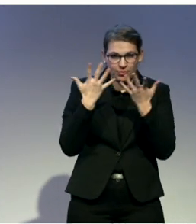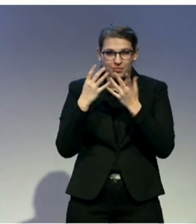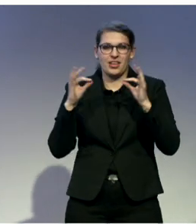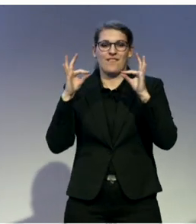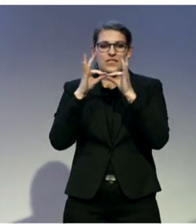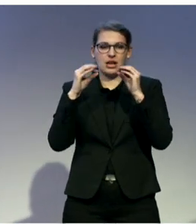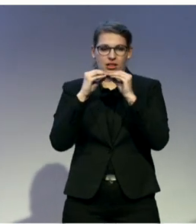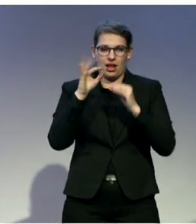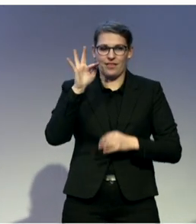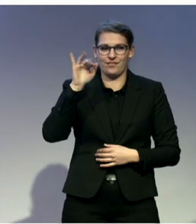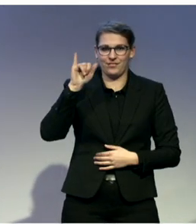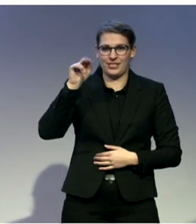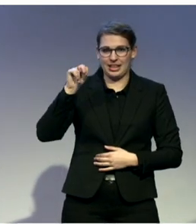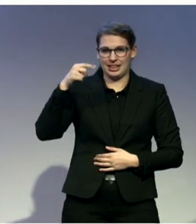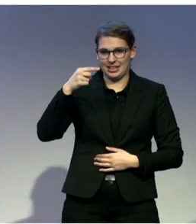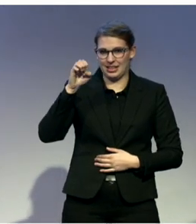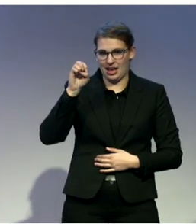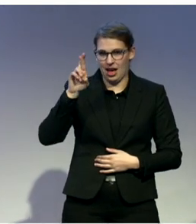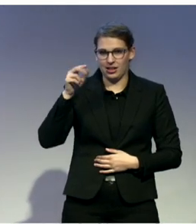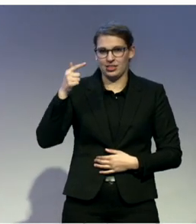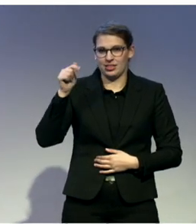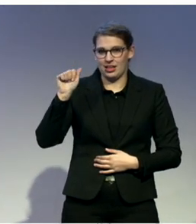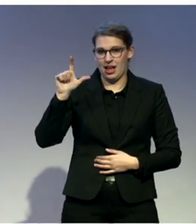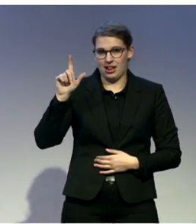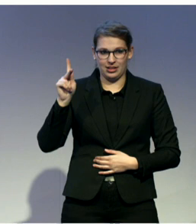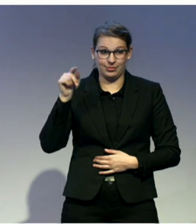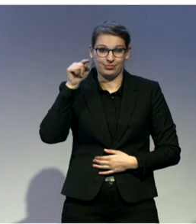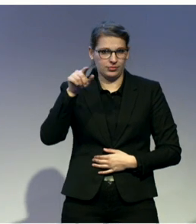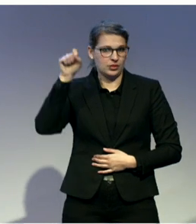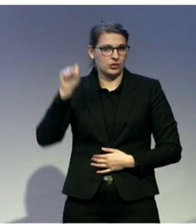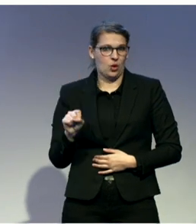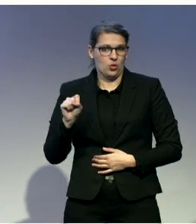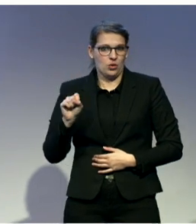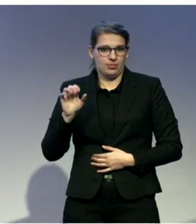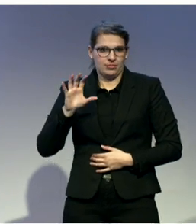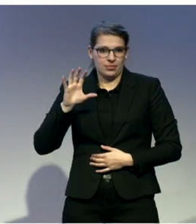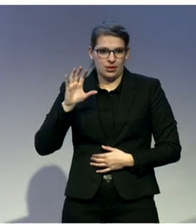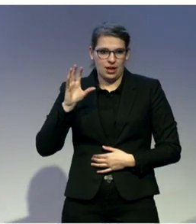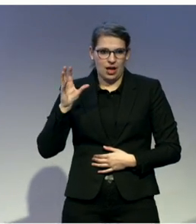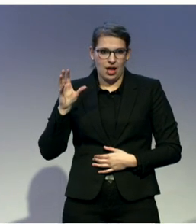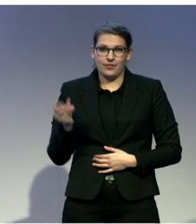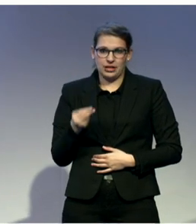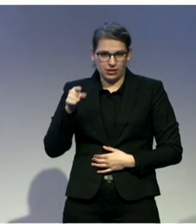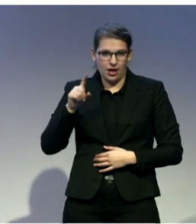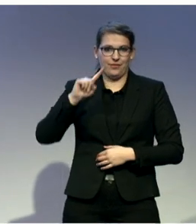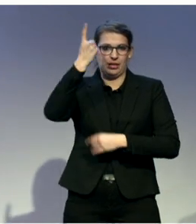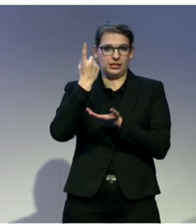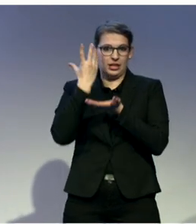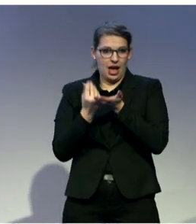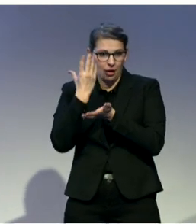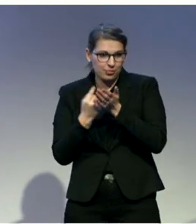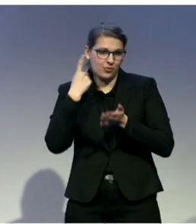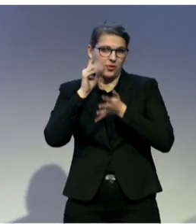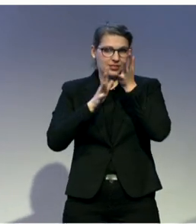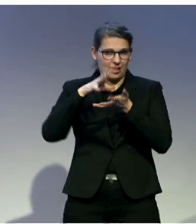users to learn SASL, search for signs in the dictionary, test their knowledge with fun quizzes and send